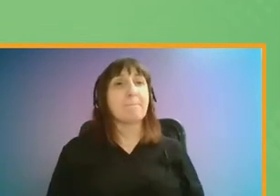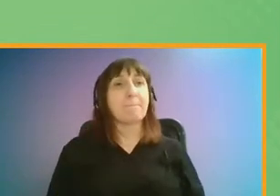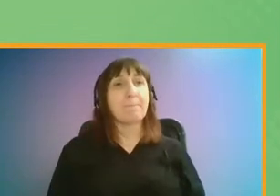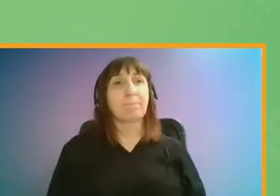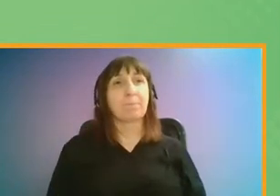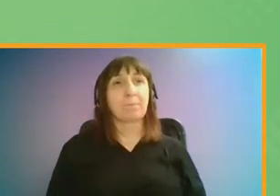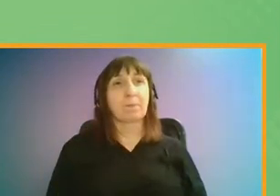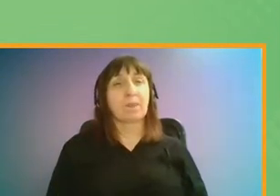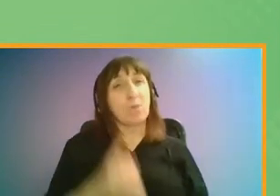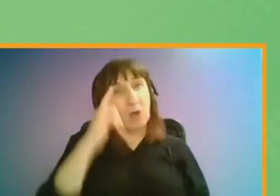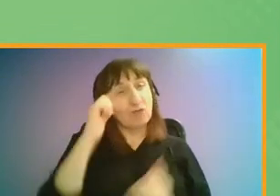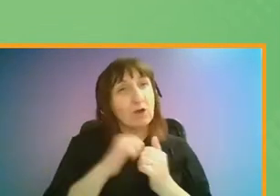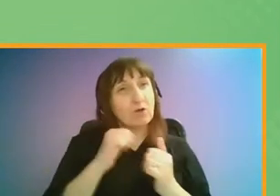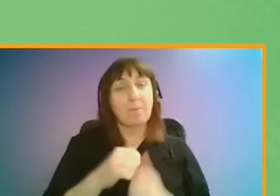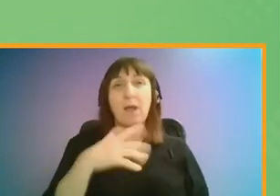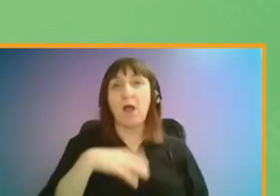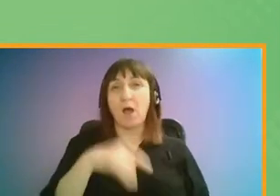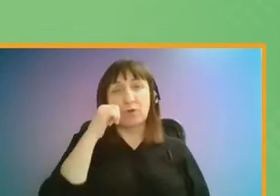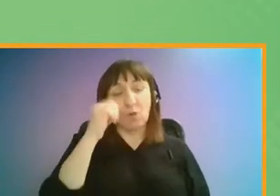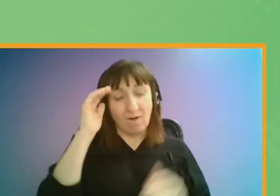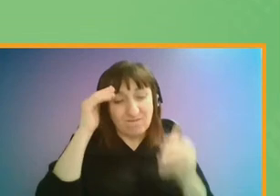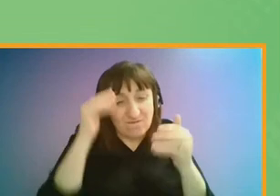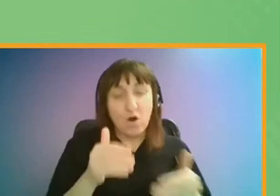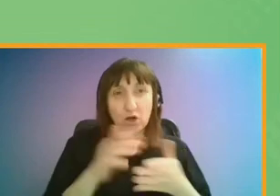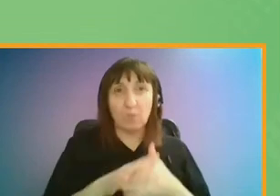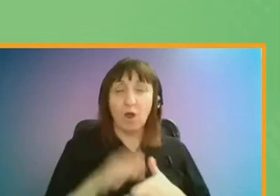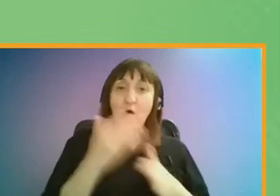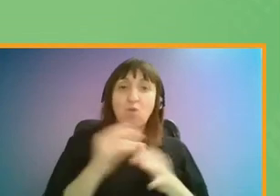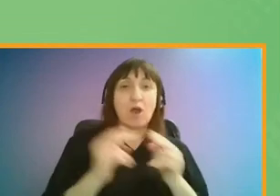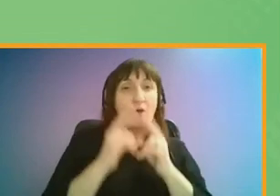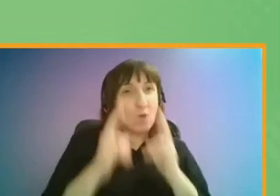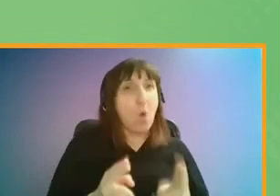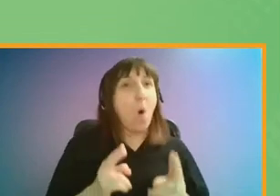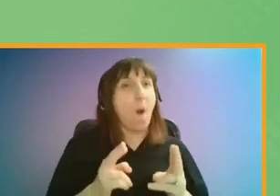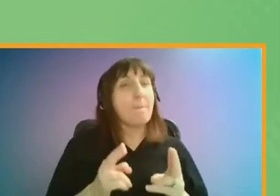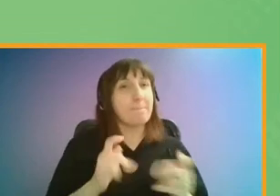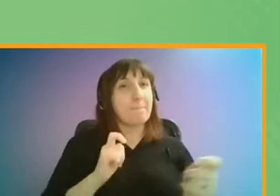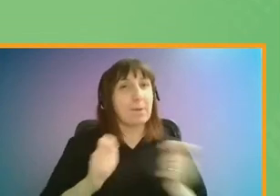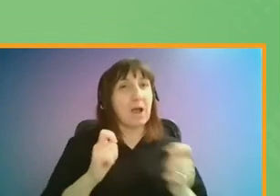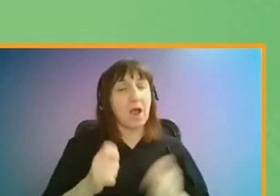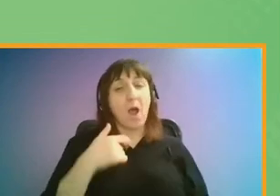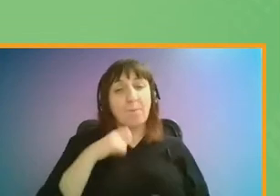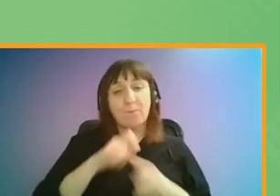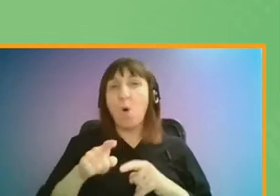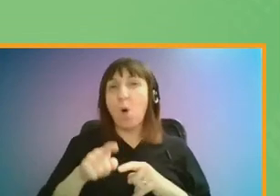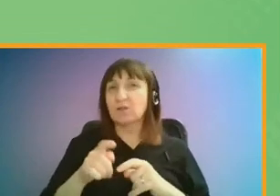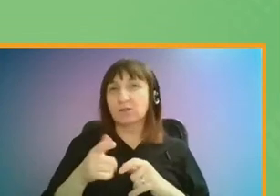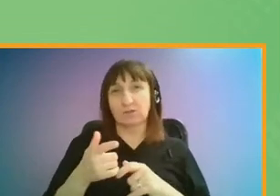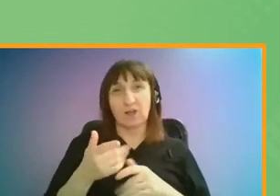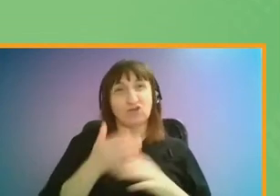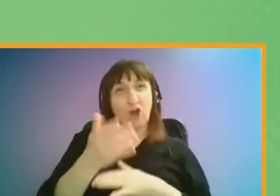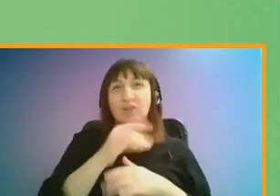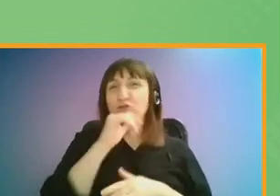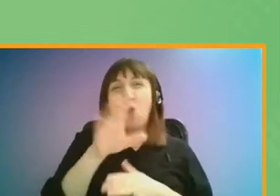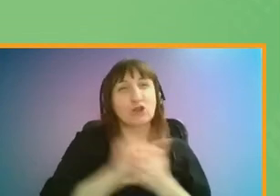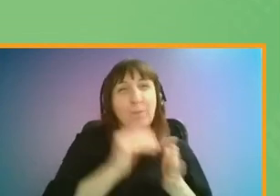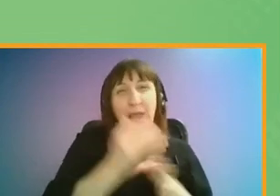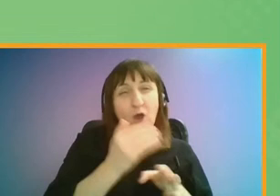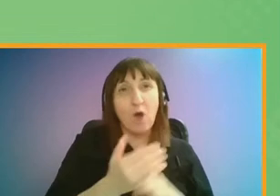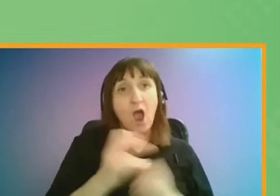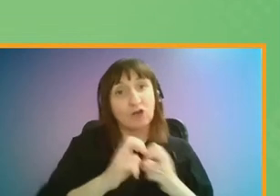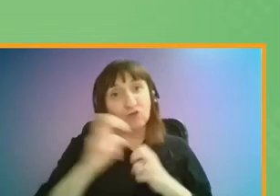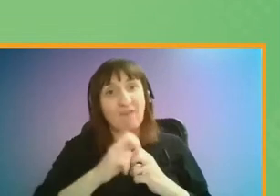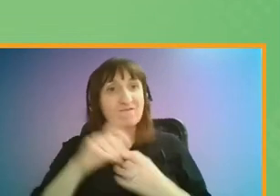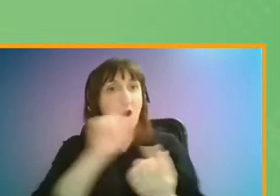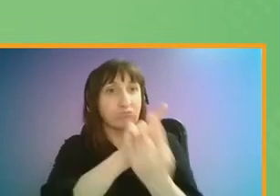We need to remember that whilst much of the focus has been on the home working revolution, the majority of journeys are not to paid work. Travelling for the purpose of